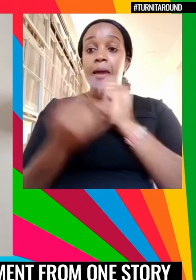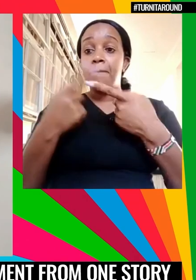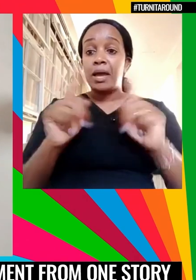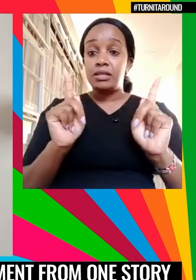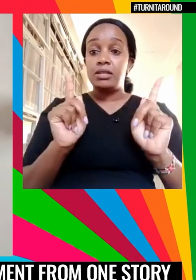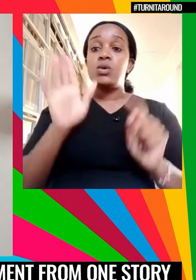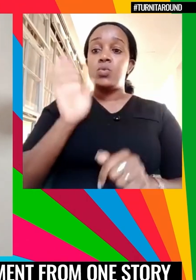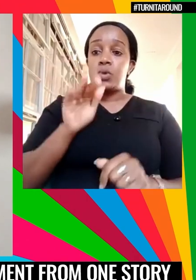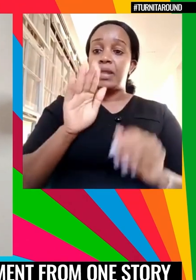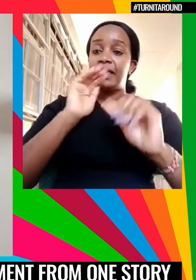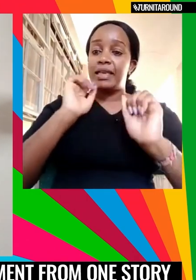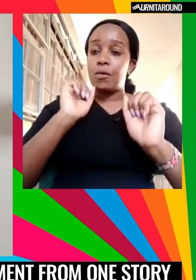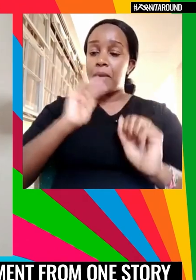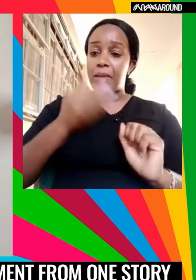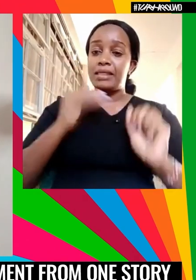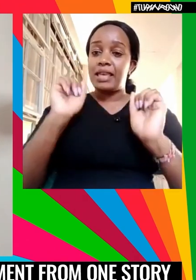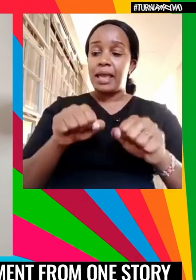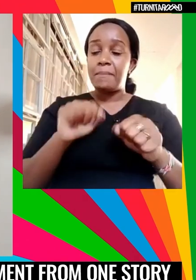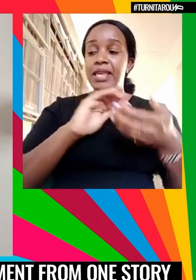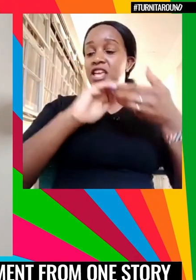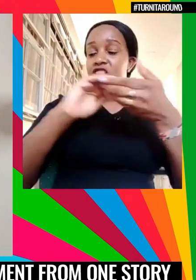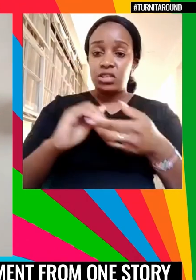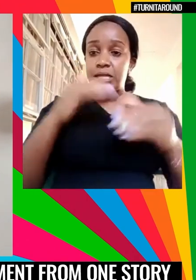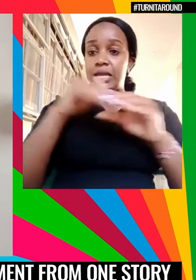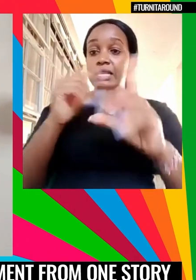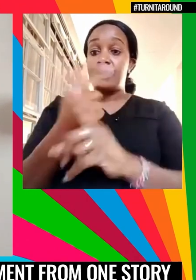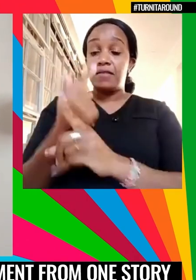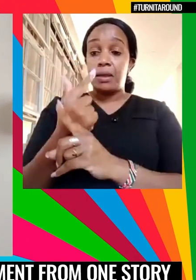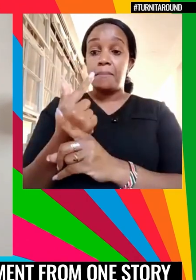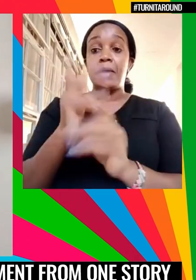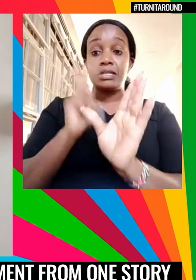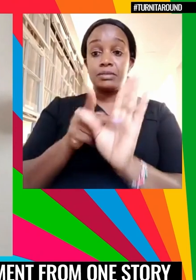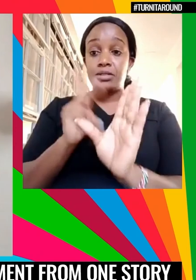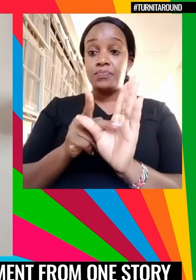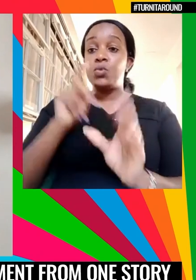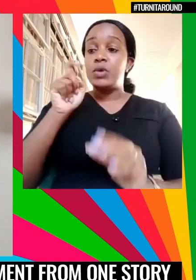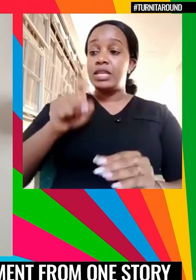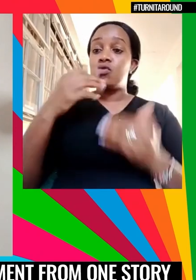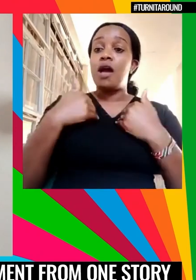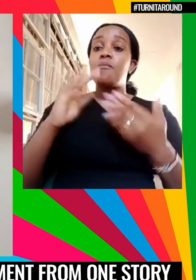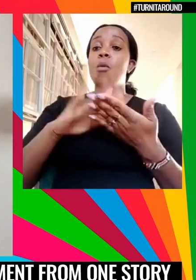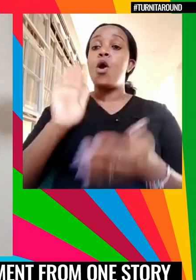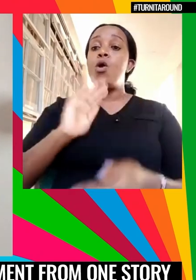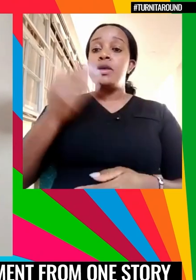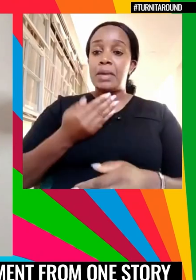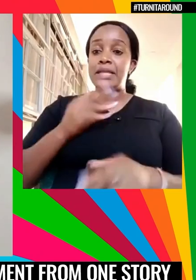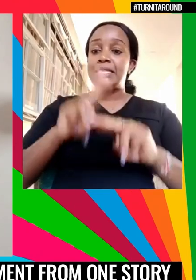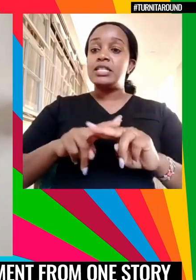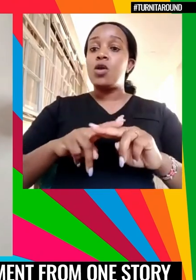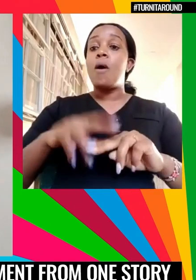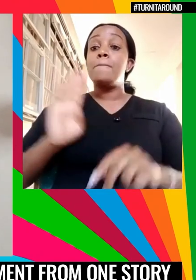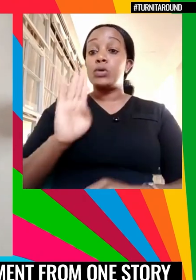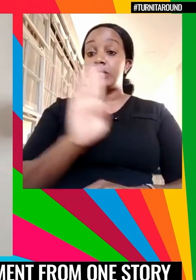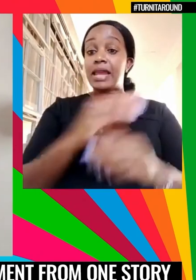and we must begin to encourage this. We need to have more women sitting on boards and holding management positions, and must